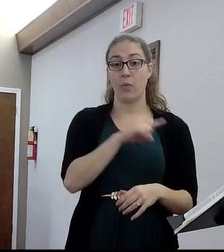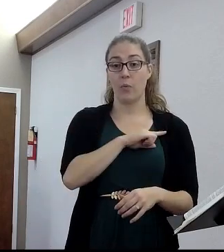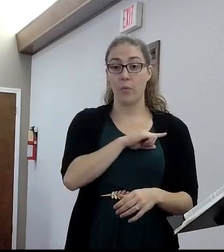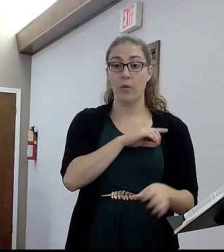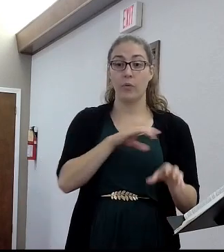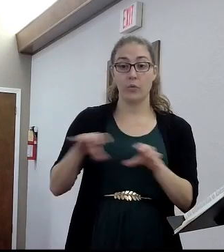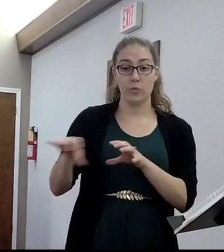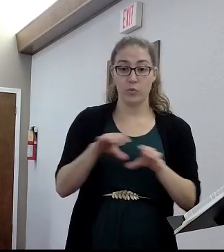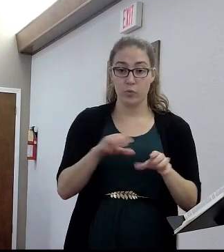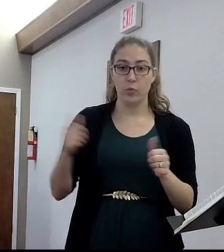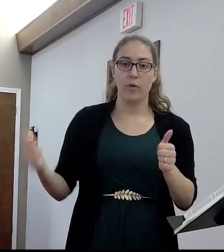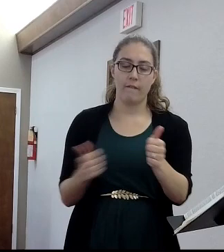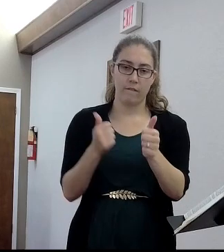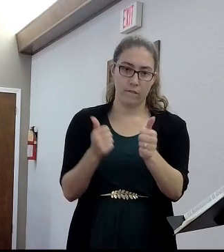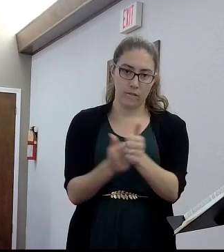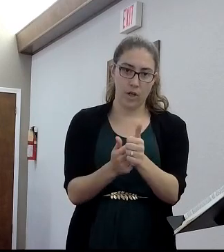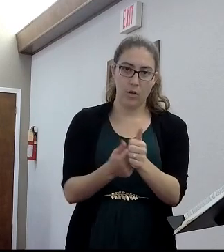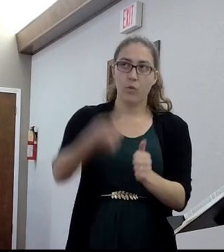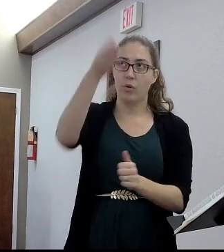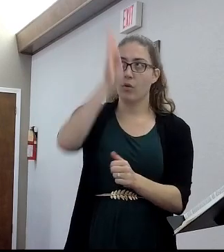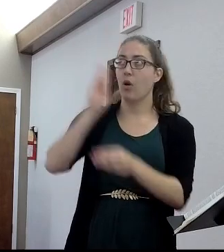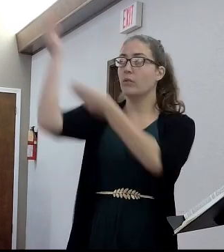It's always been about Christ.